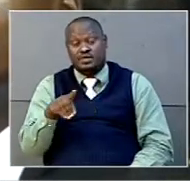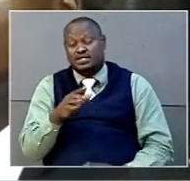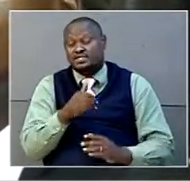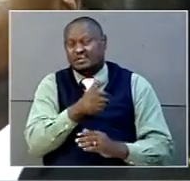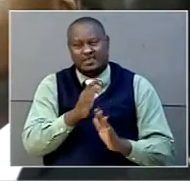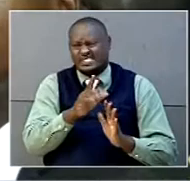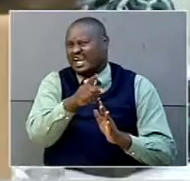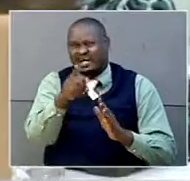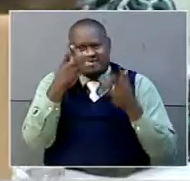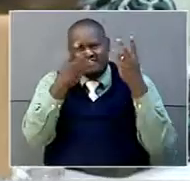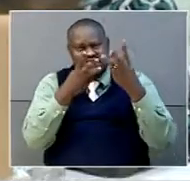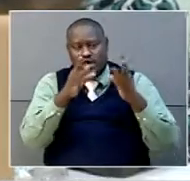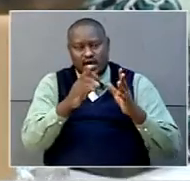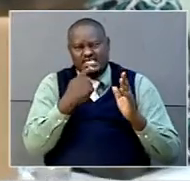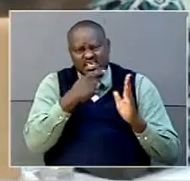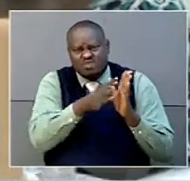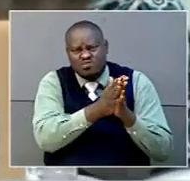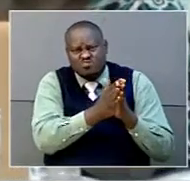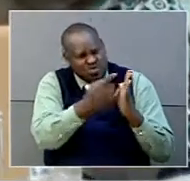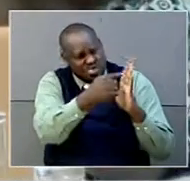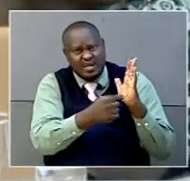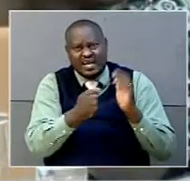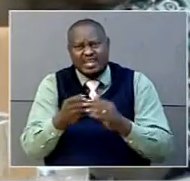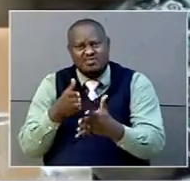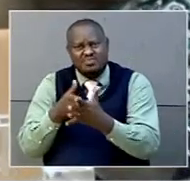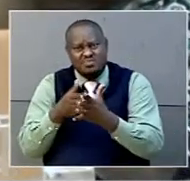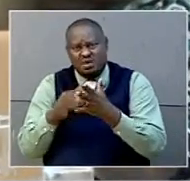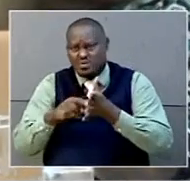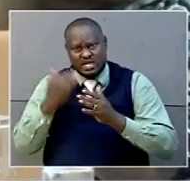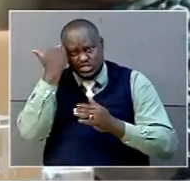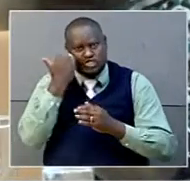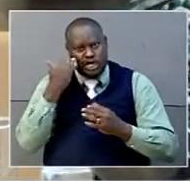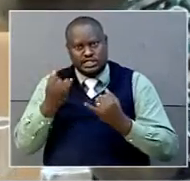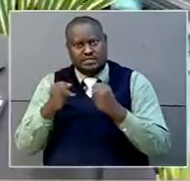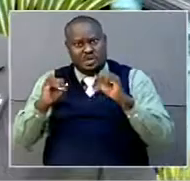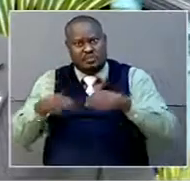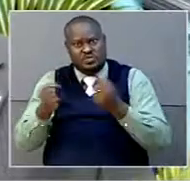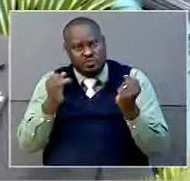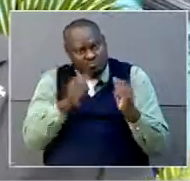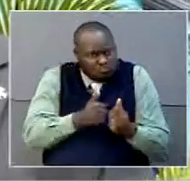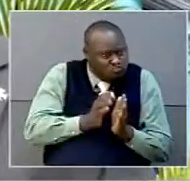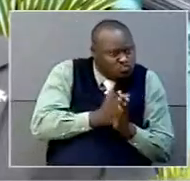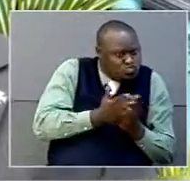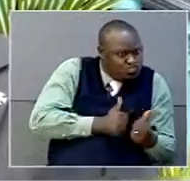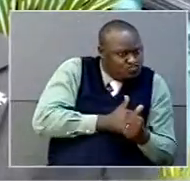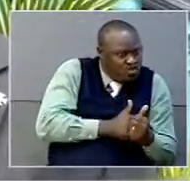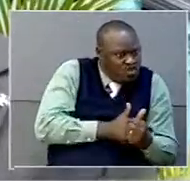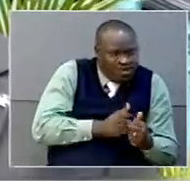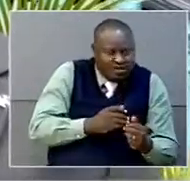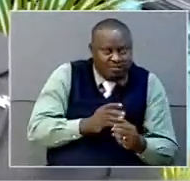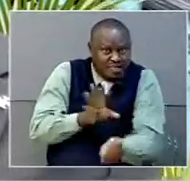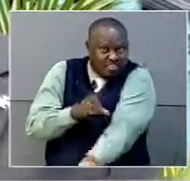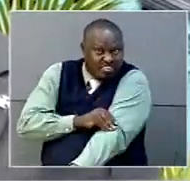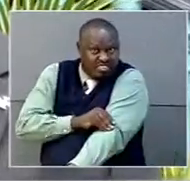dismissed fears that the guidelines may affect the discretion of a presiding magistrate. This does not take away the